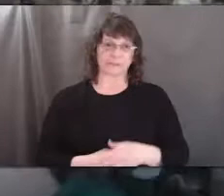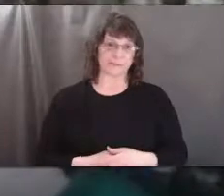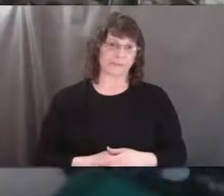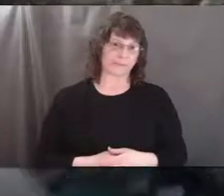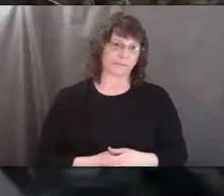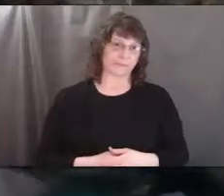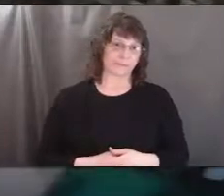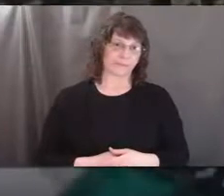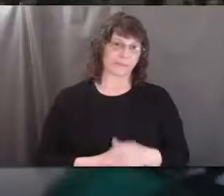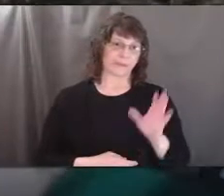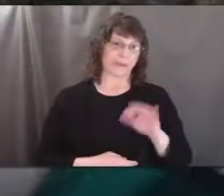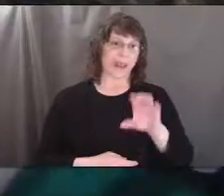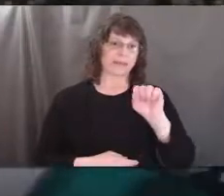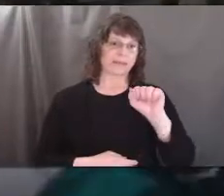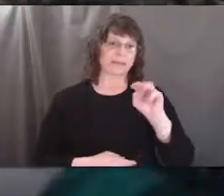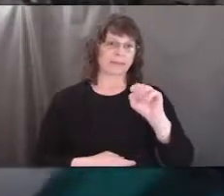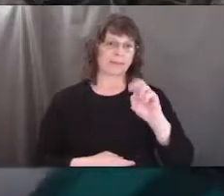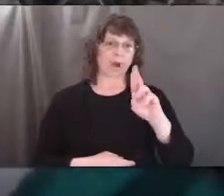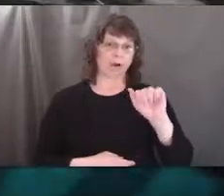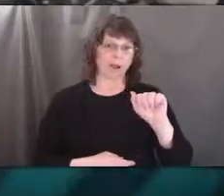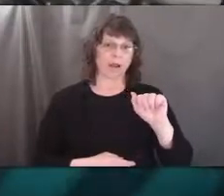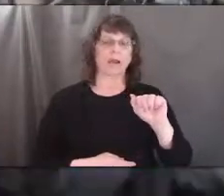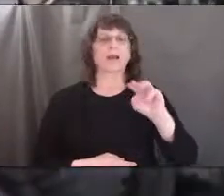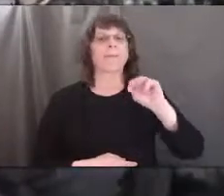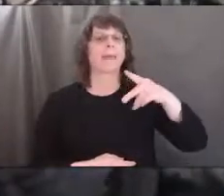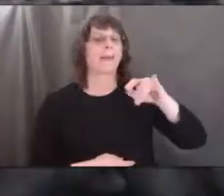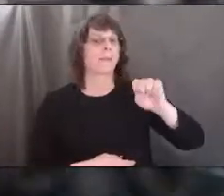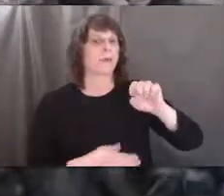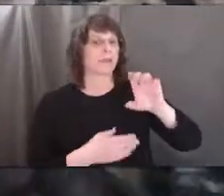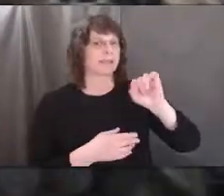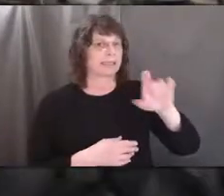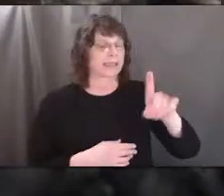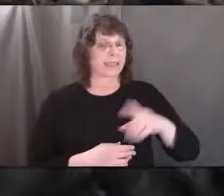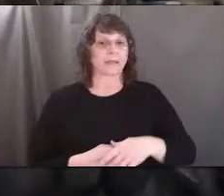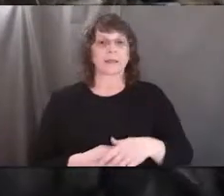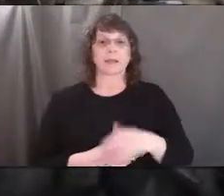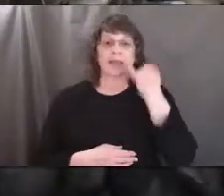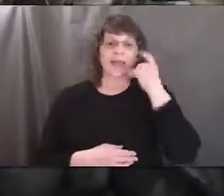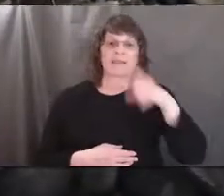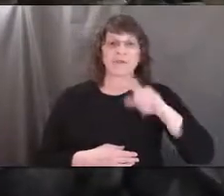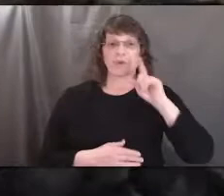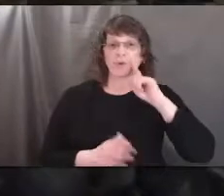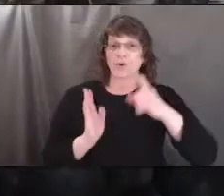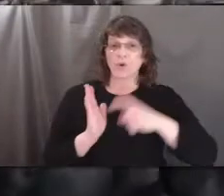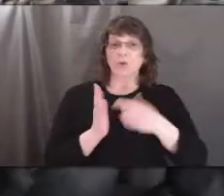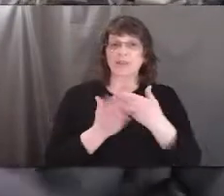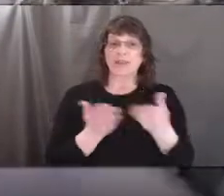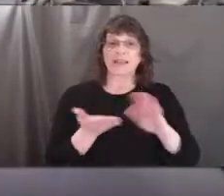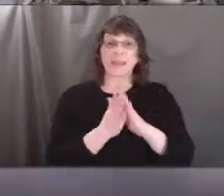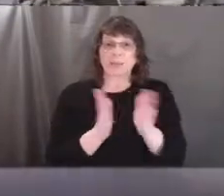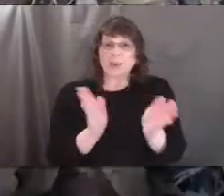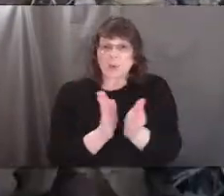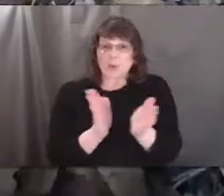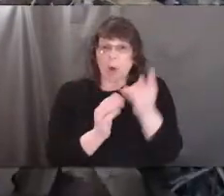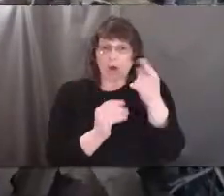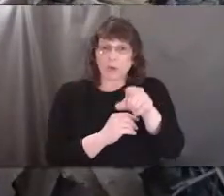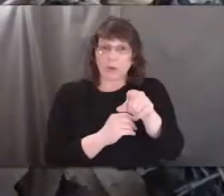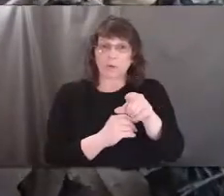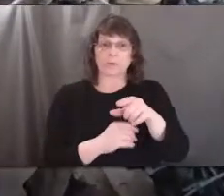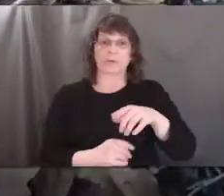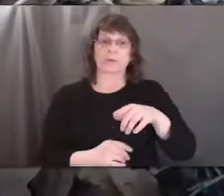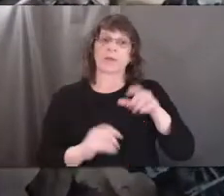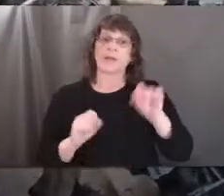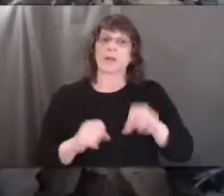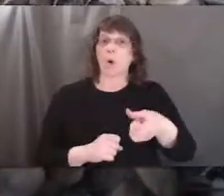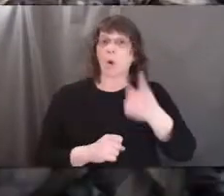maybe it's a samara or a maple seed. If you find that things are getting a little too small for you, there is